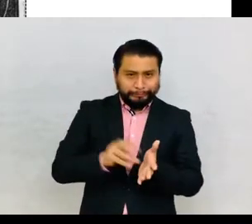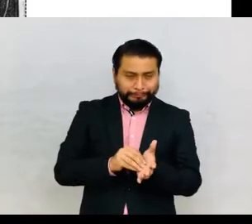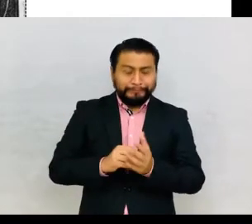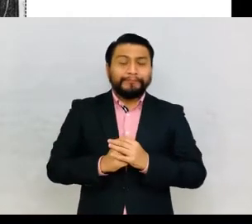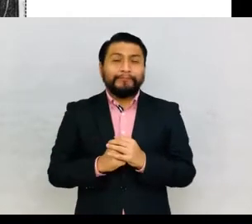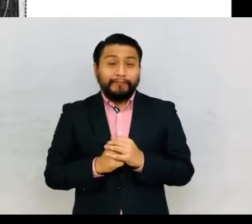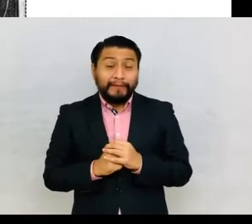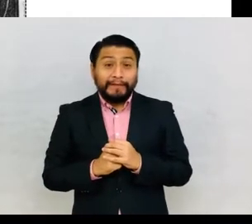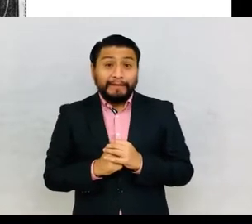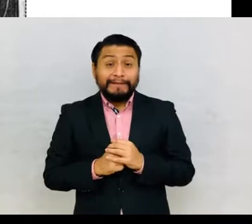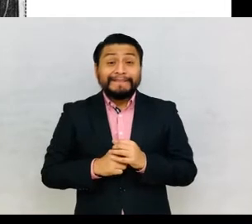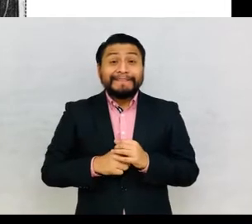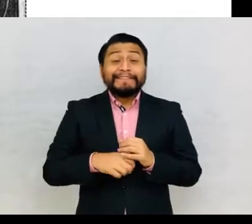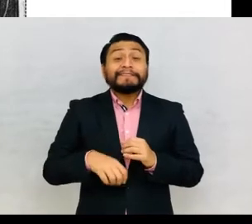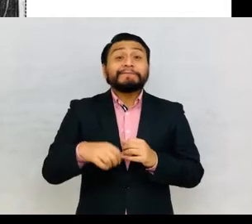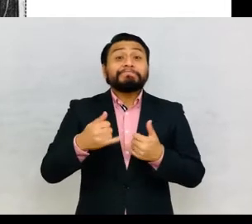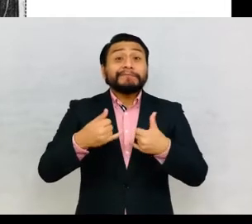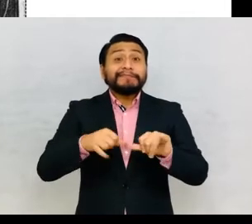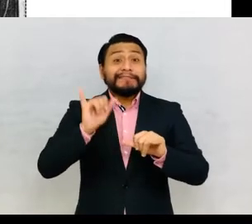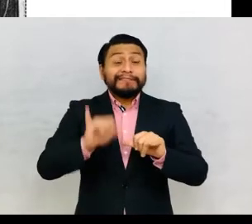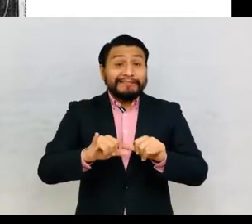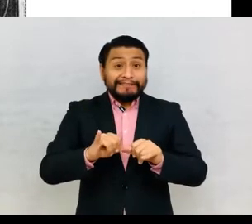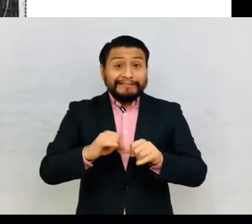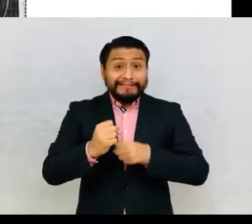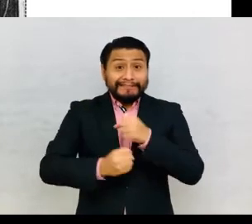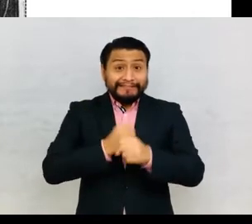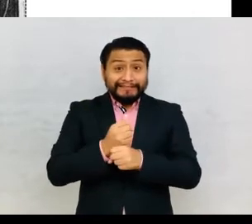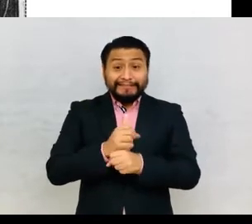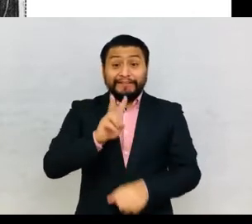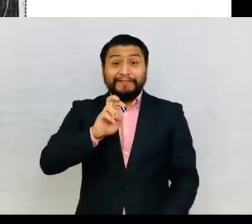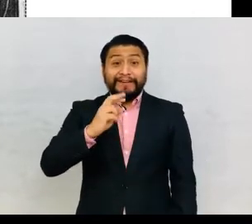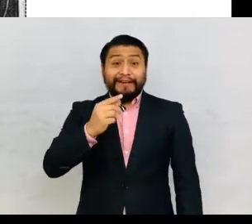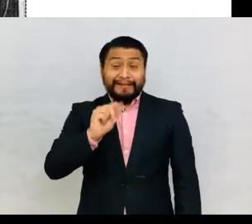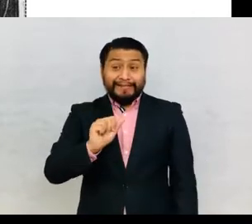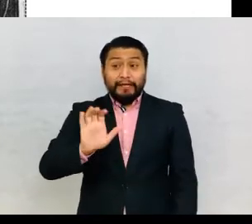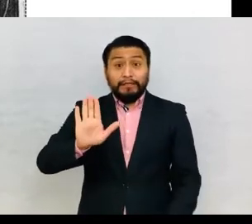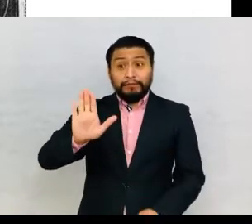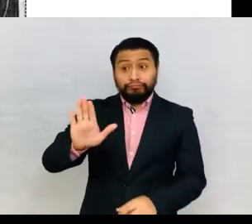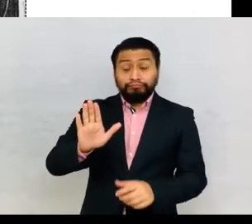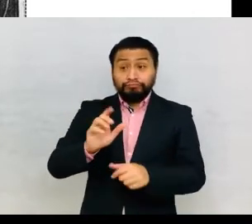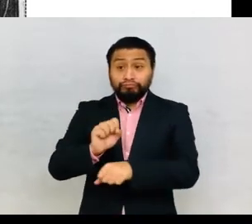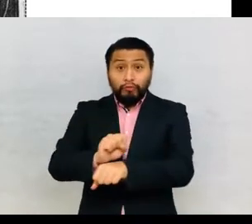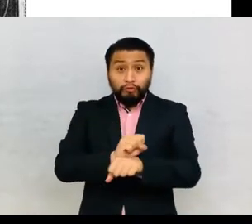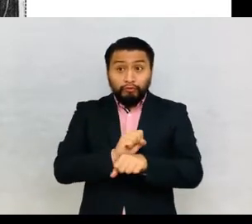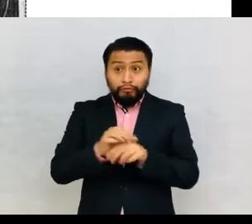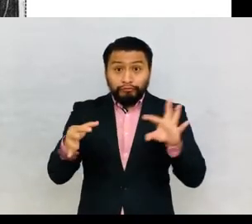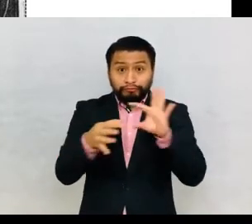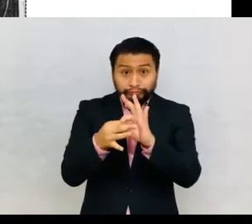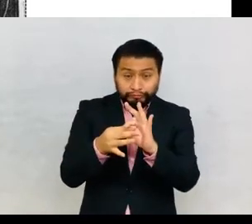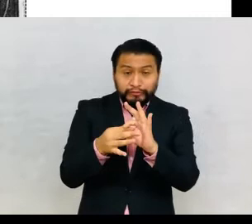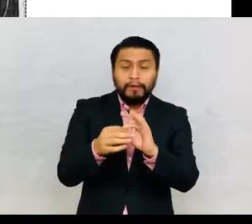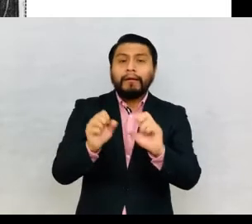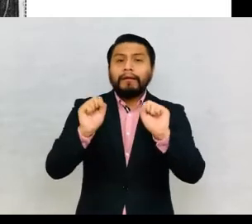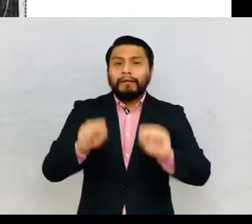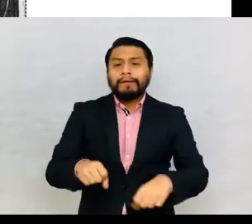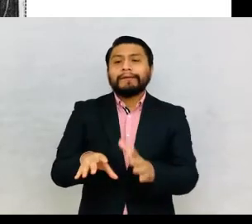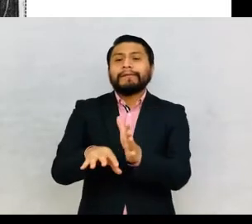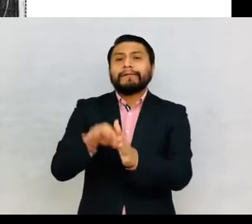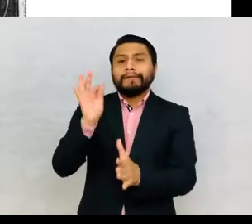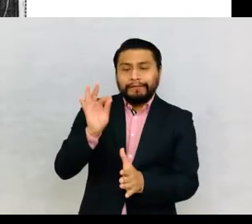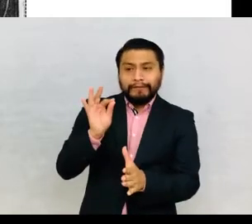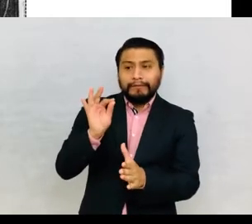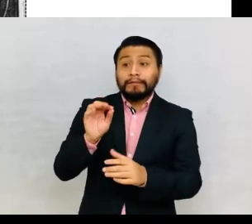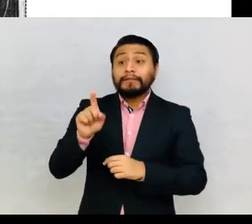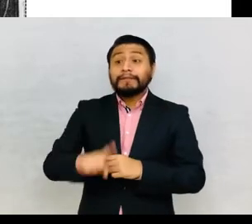It was during those years that other colleagues of Vergara, upon seeing his work, determined that it was unfeasible and useless